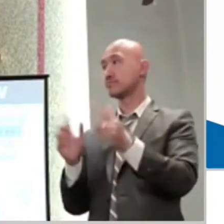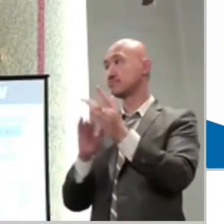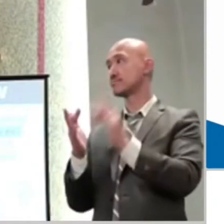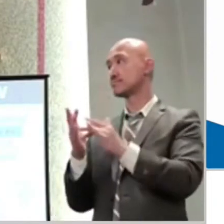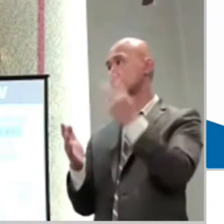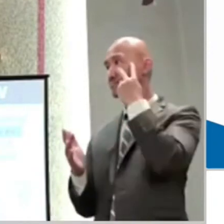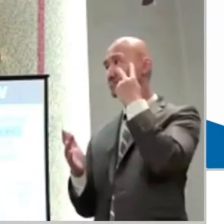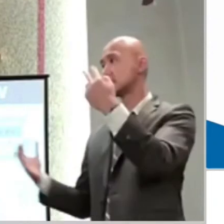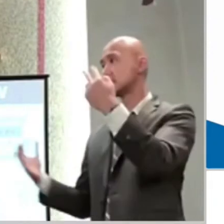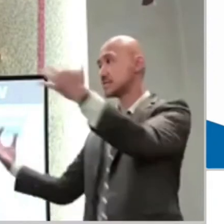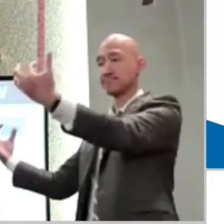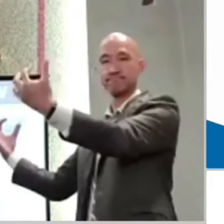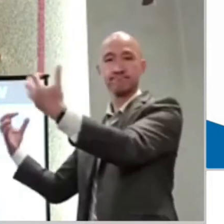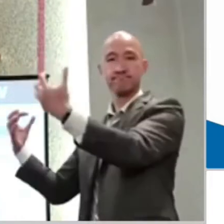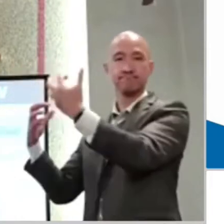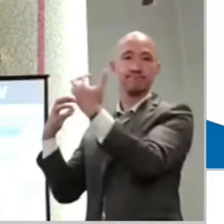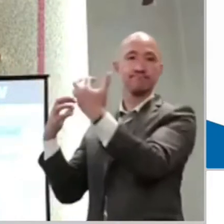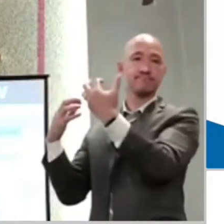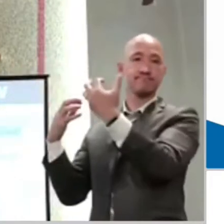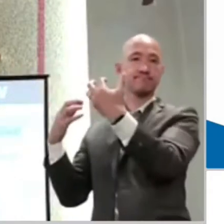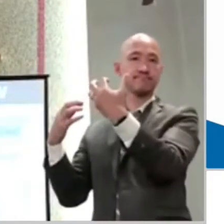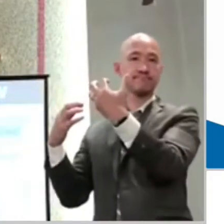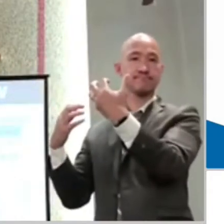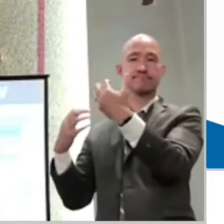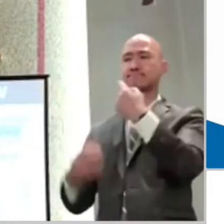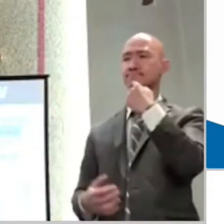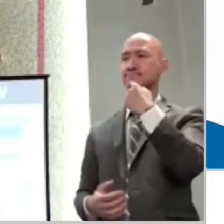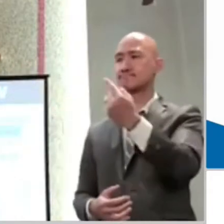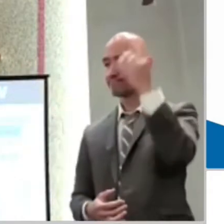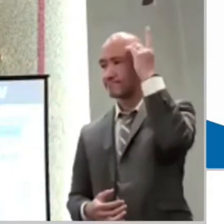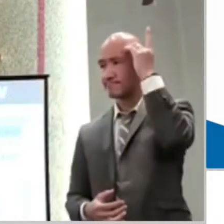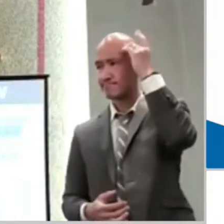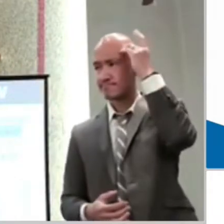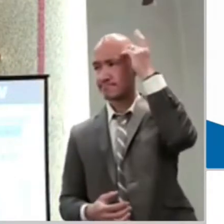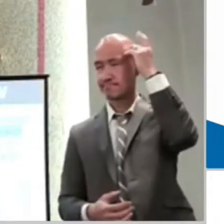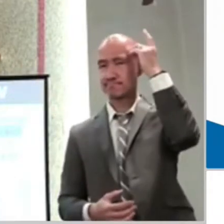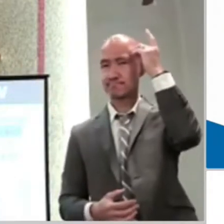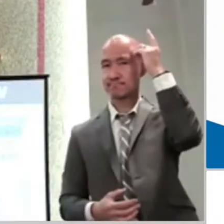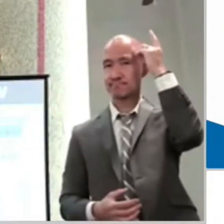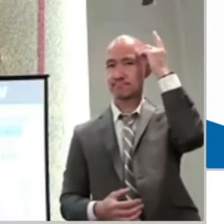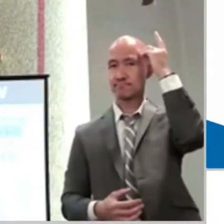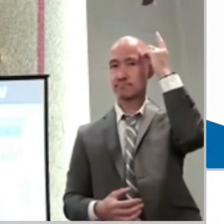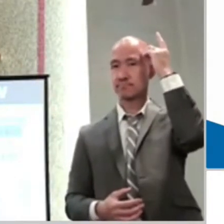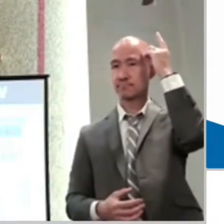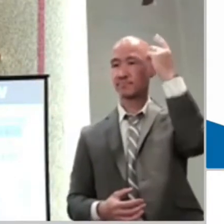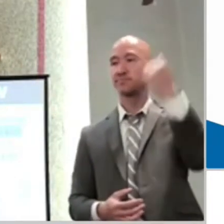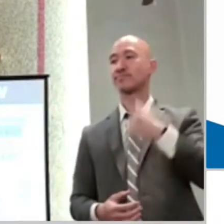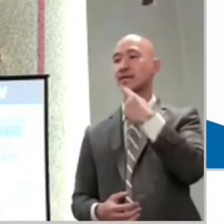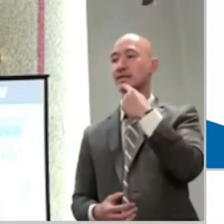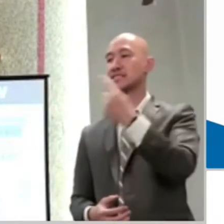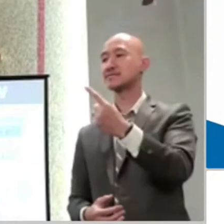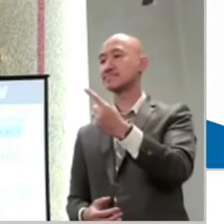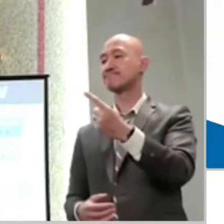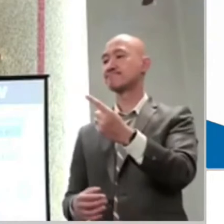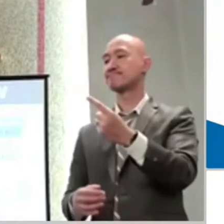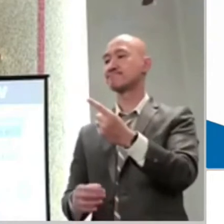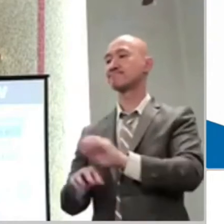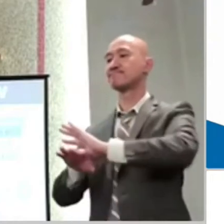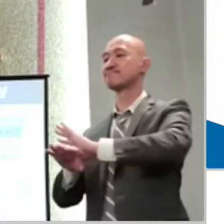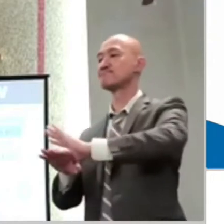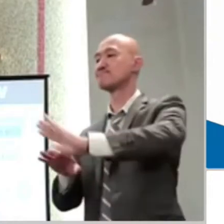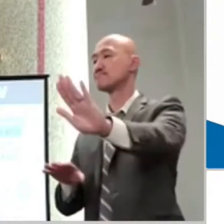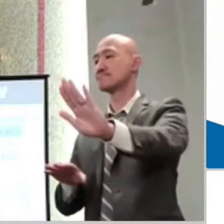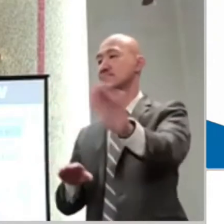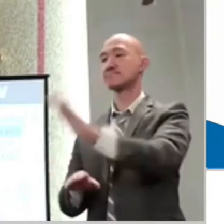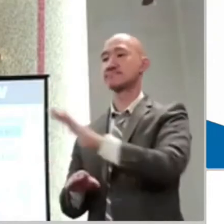He gave an order to that evil spirit. You spirit that will let him talk, I command you to come out of him and never enter him